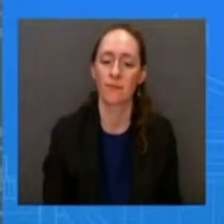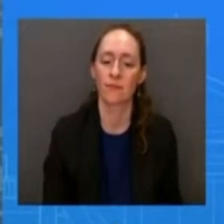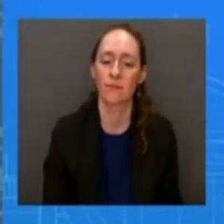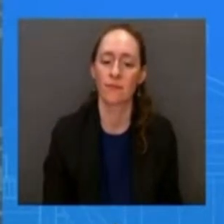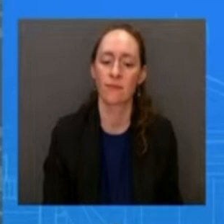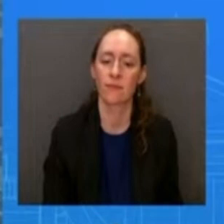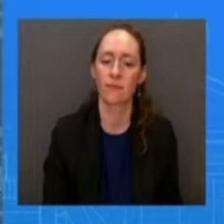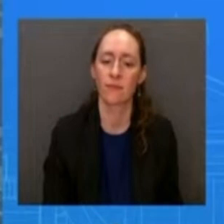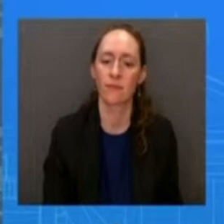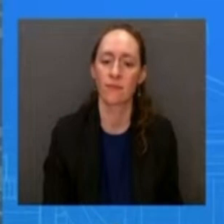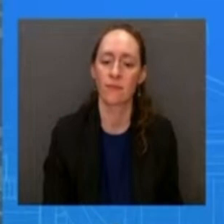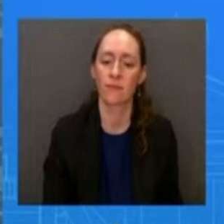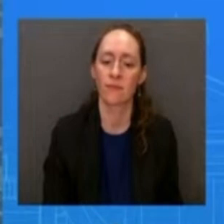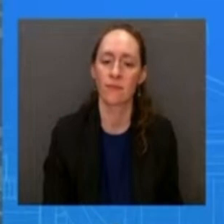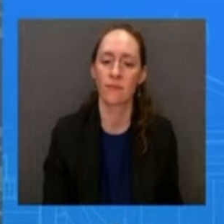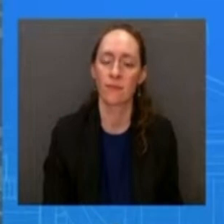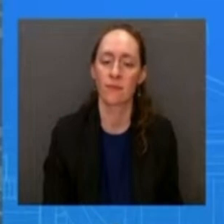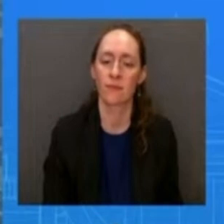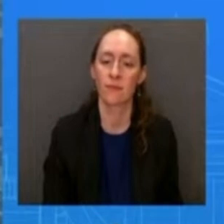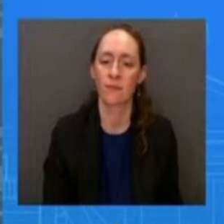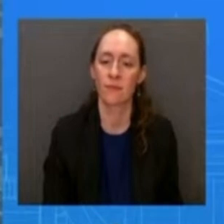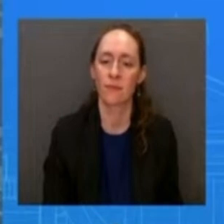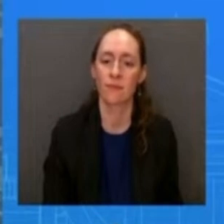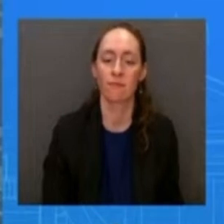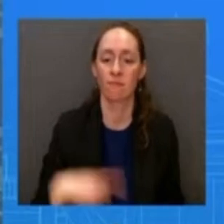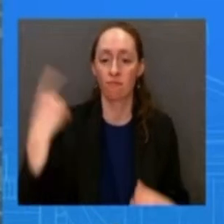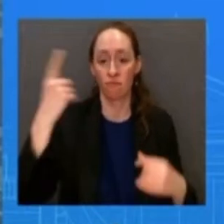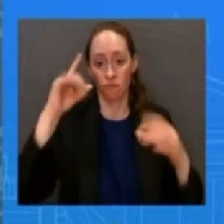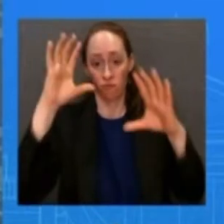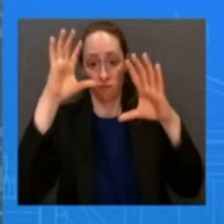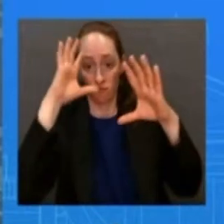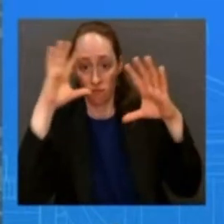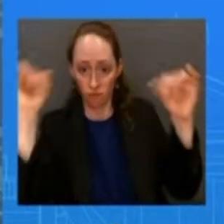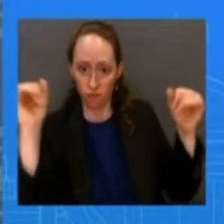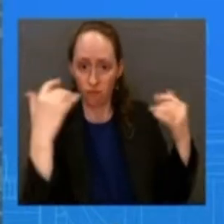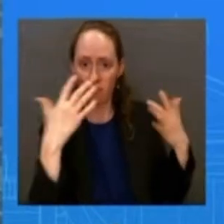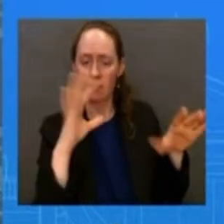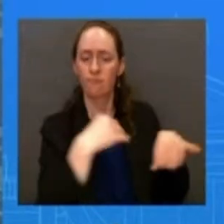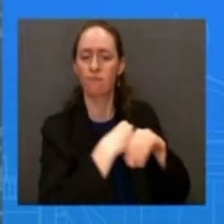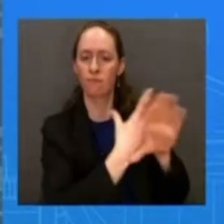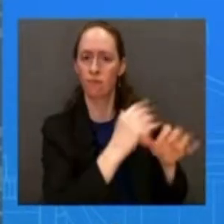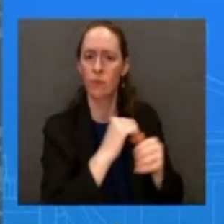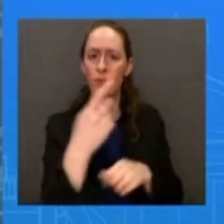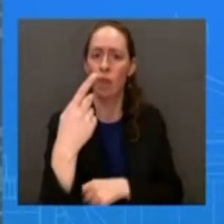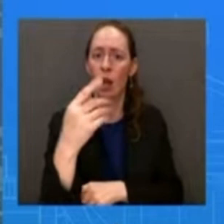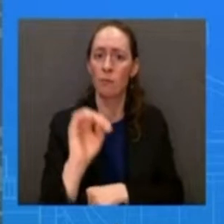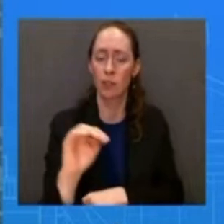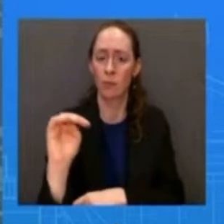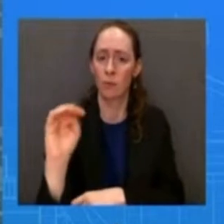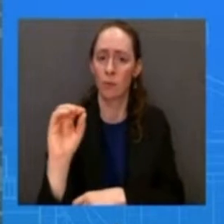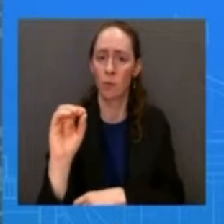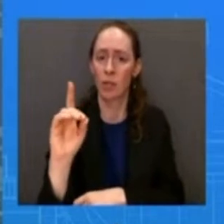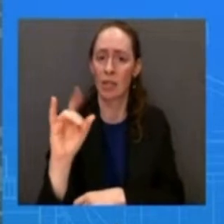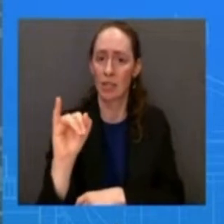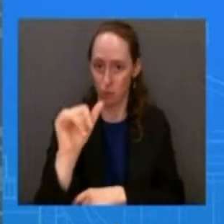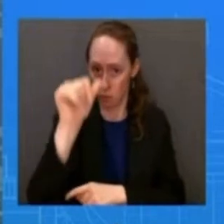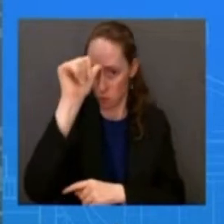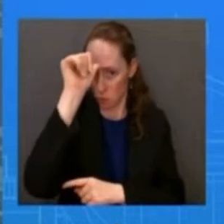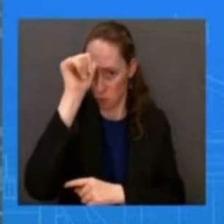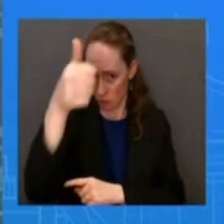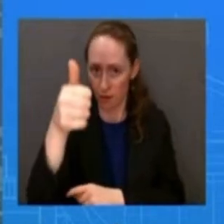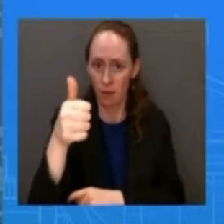earlier today uh could you tell what they talked about and uh has the president invited the prime minister